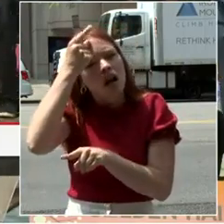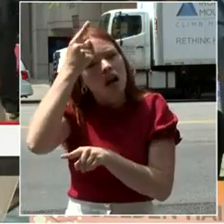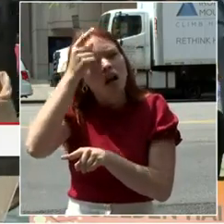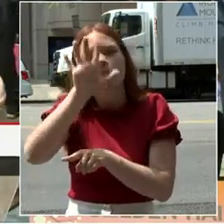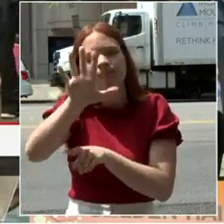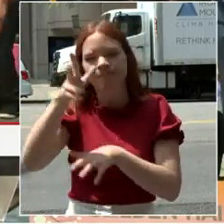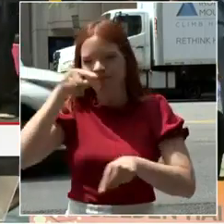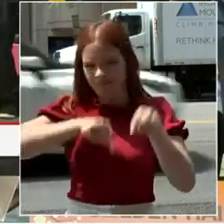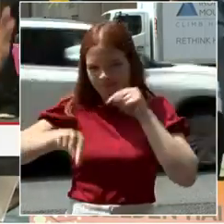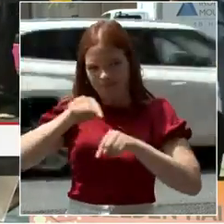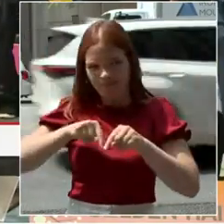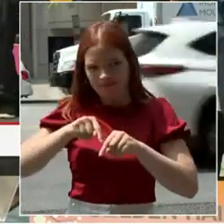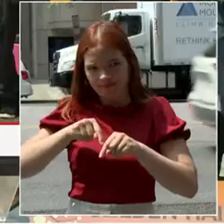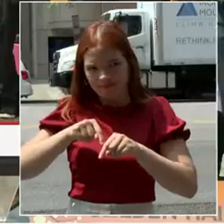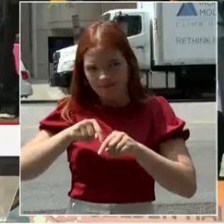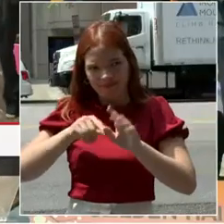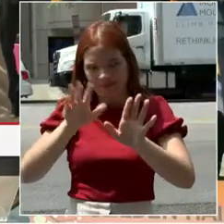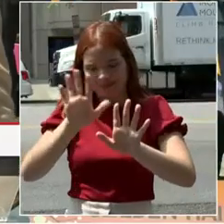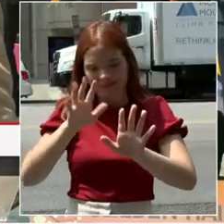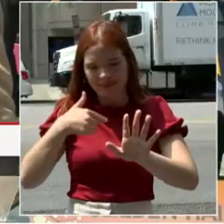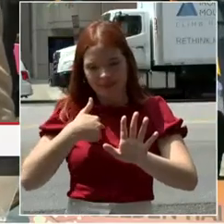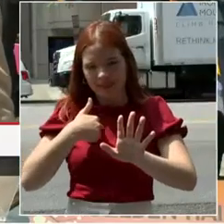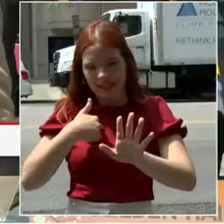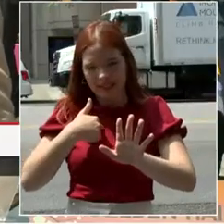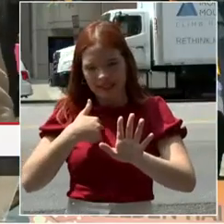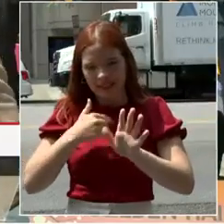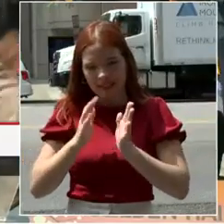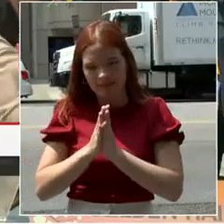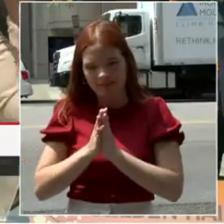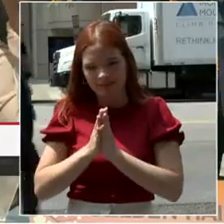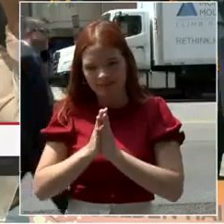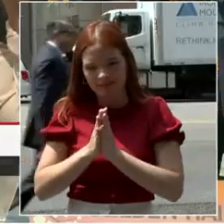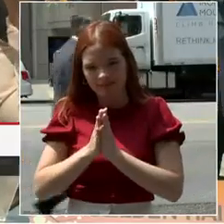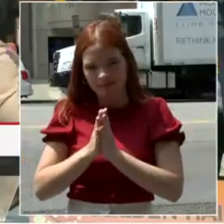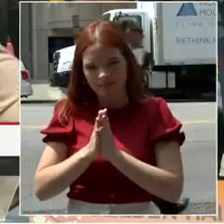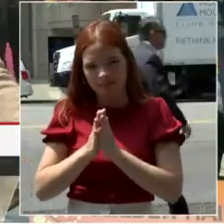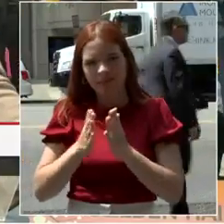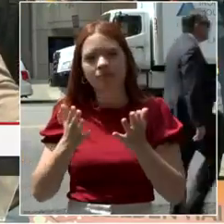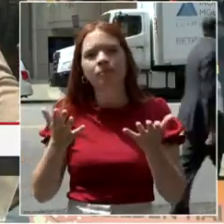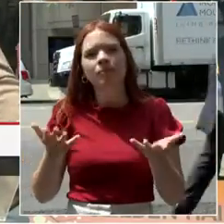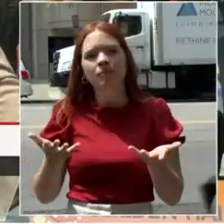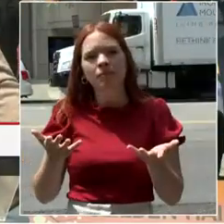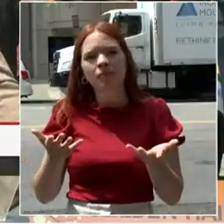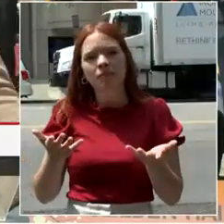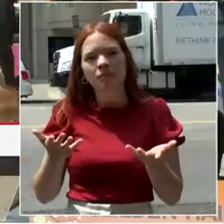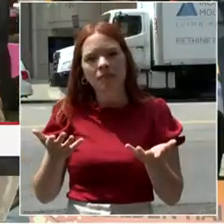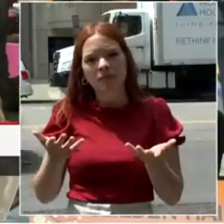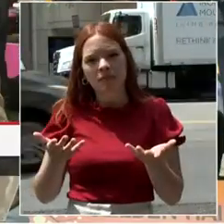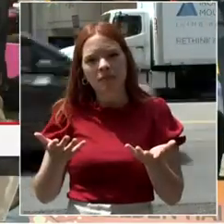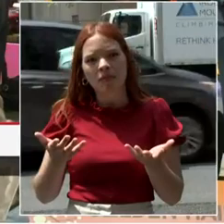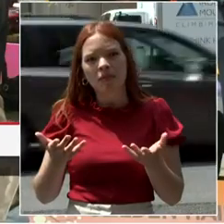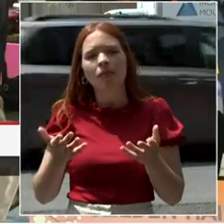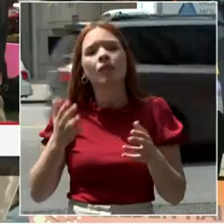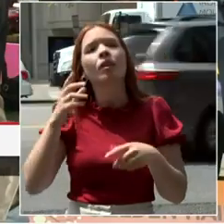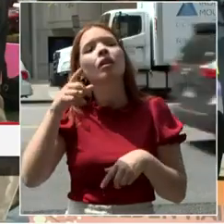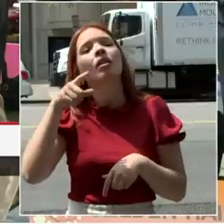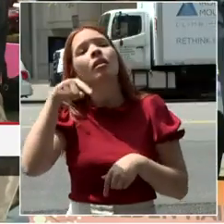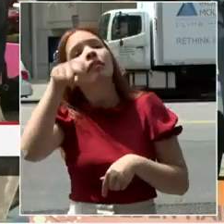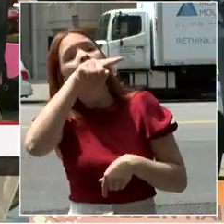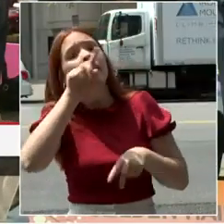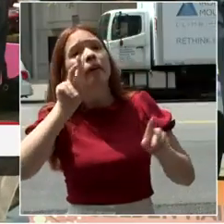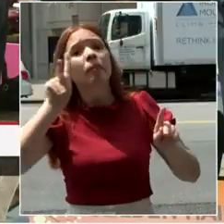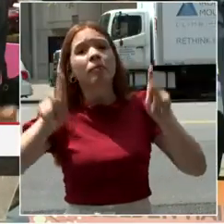There is this narrative that is the business community or it's the community or that it's